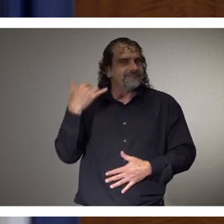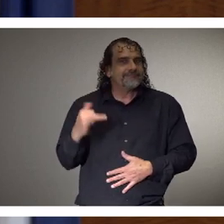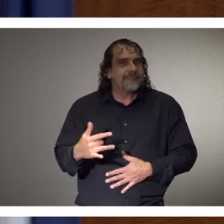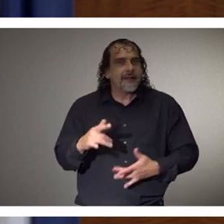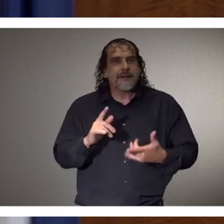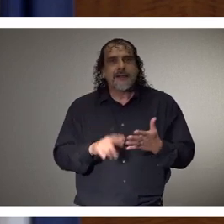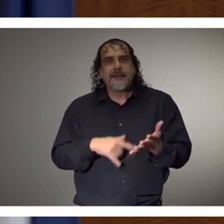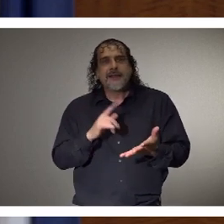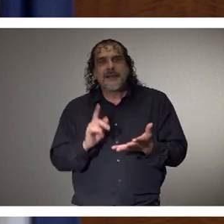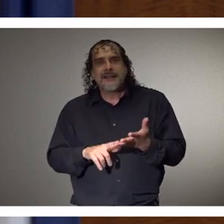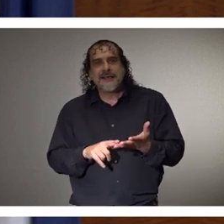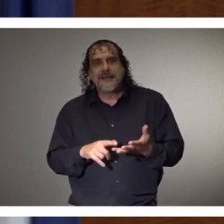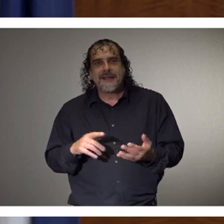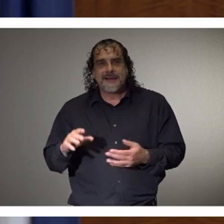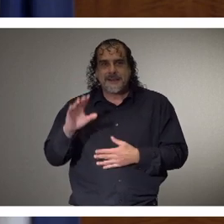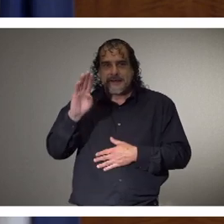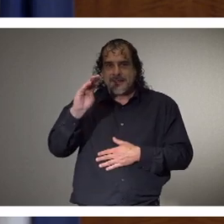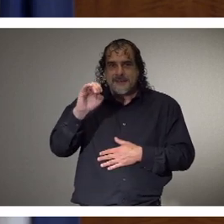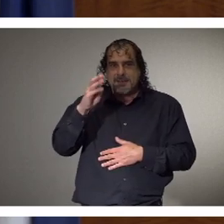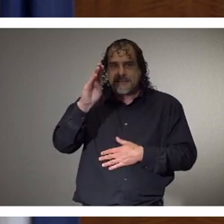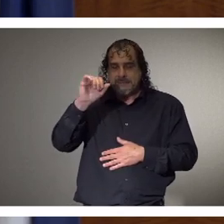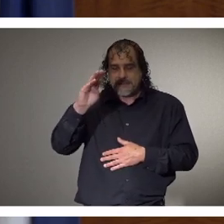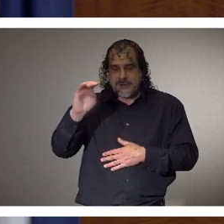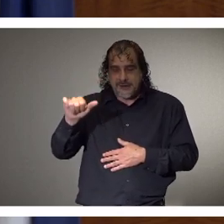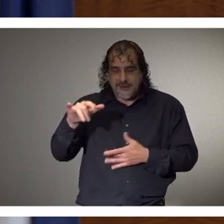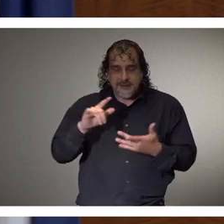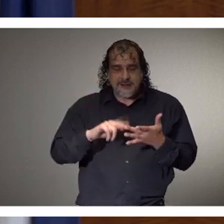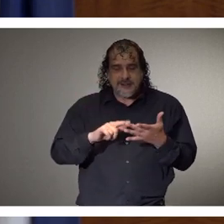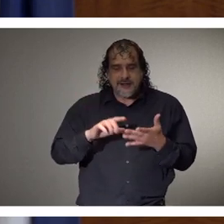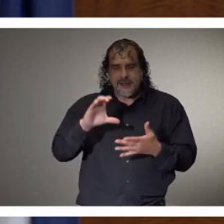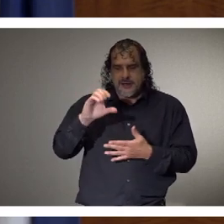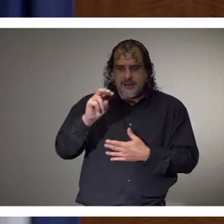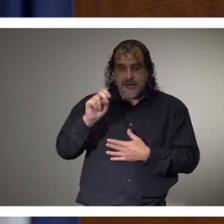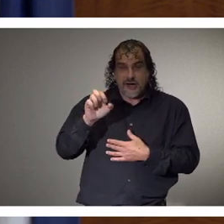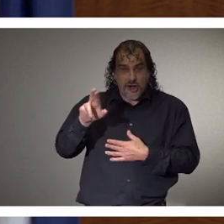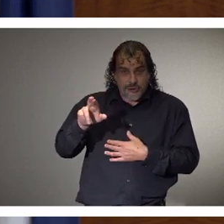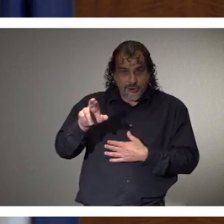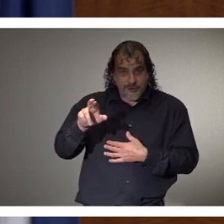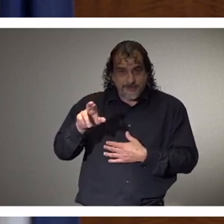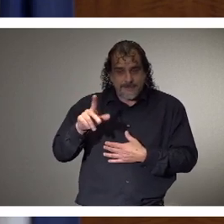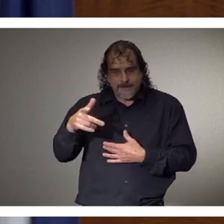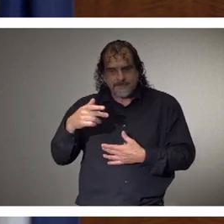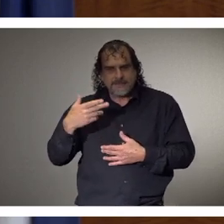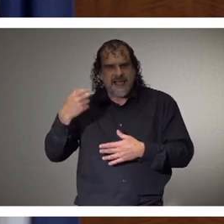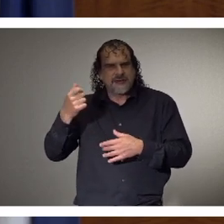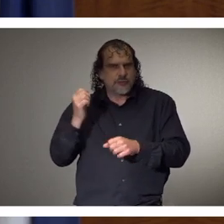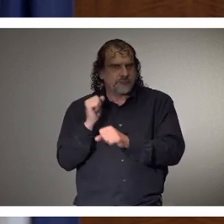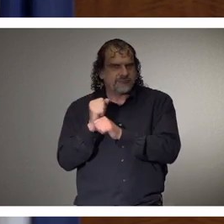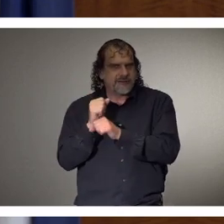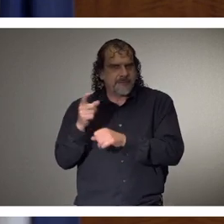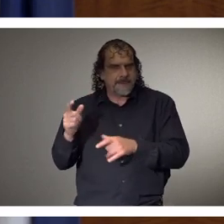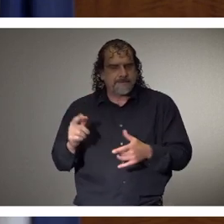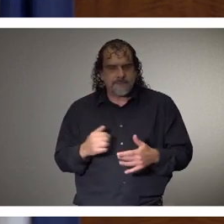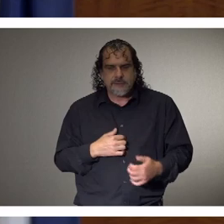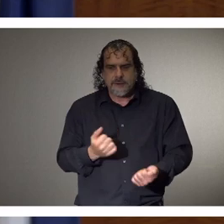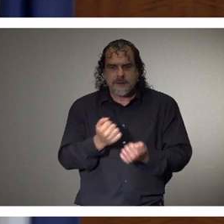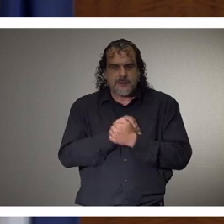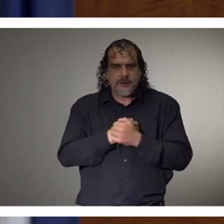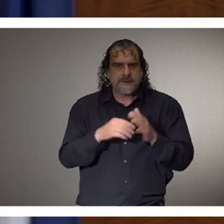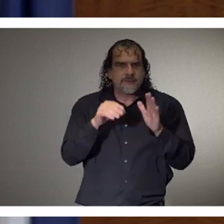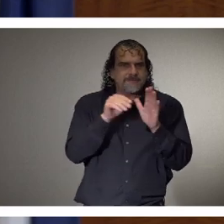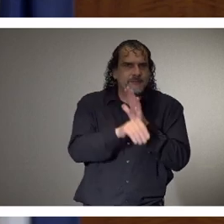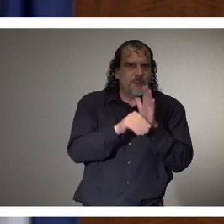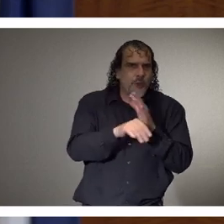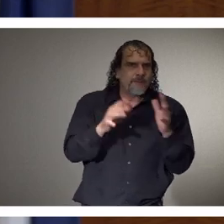Minnie Bibb from Pearl. Happy birthday, Connor Smith, who plays on his high school baseball team, loves the Saints, the